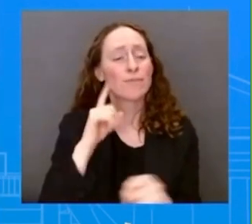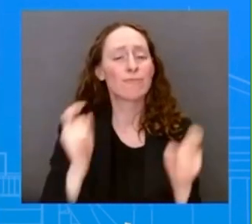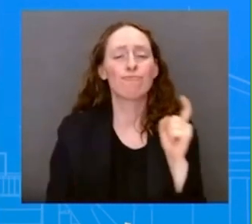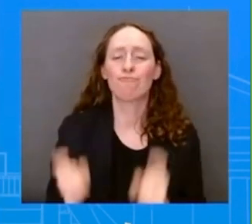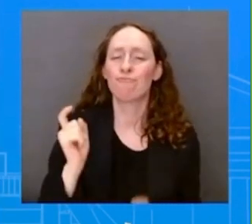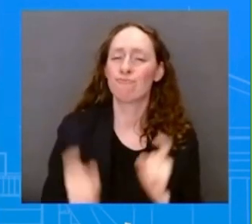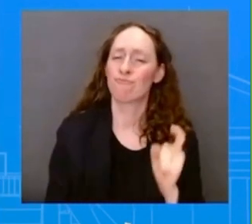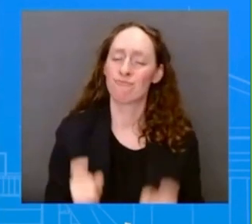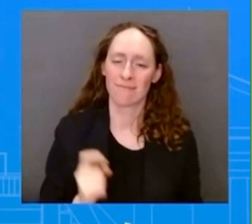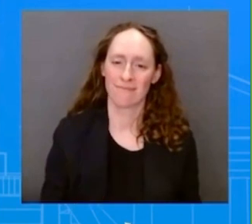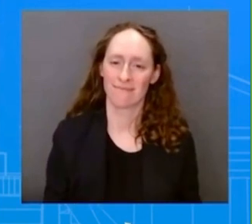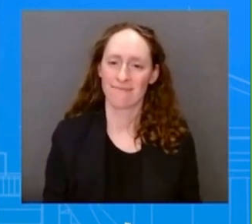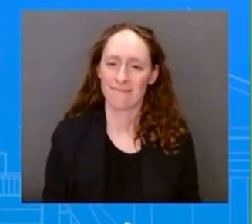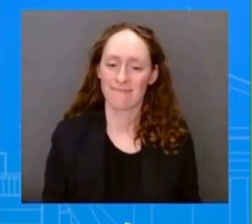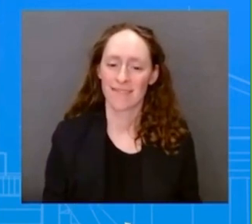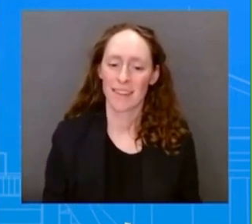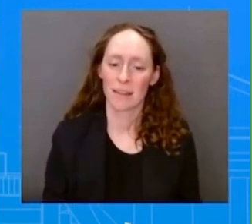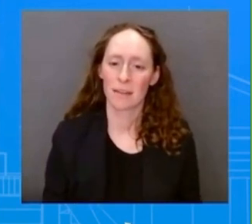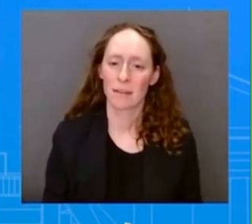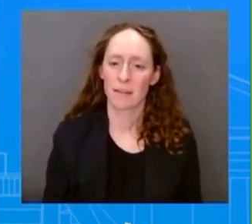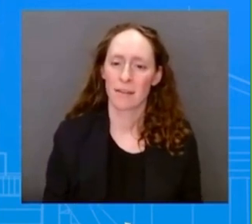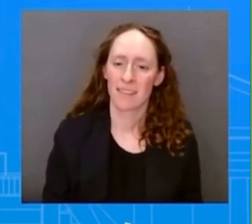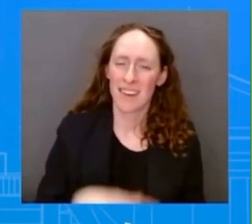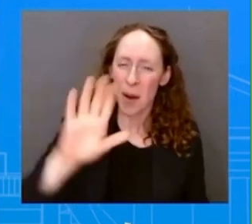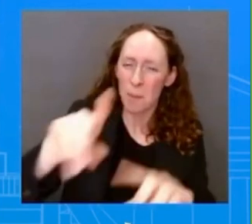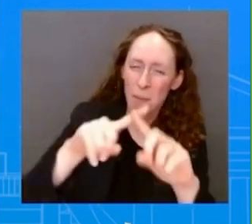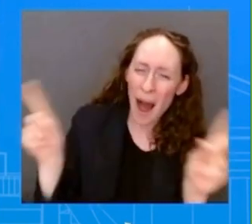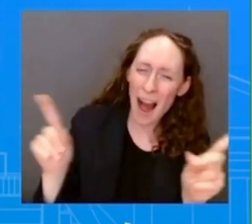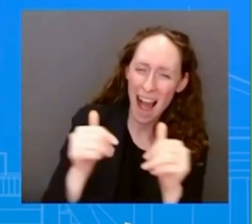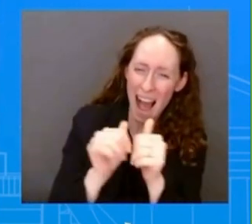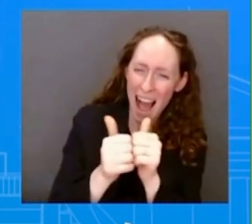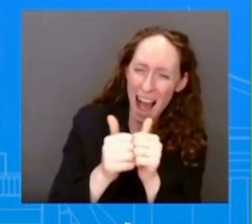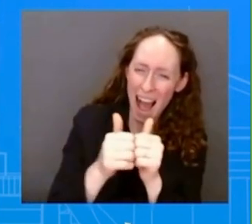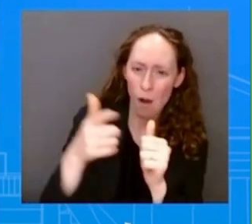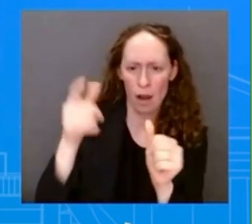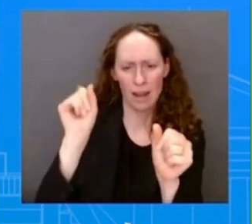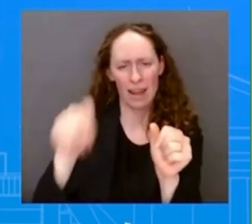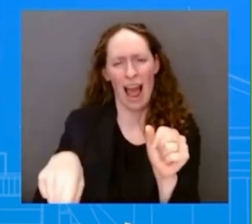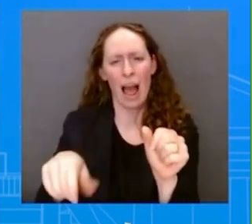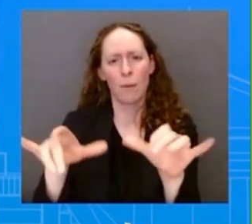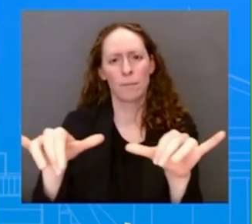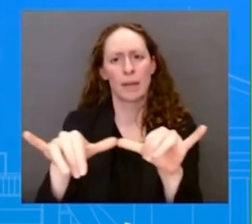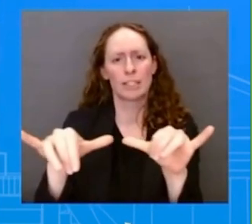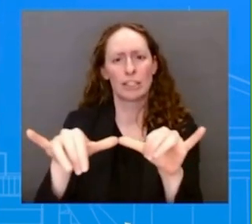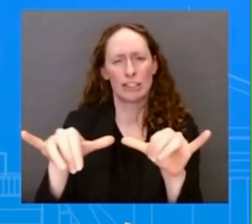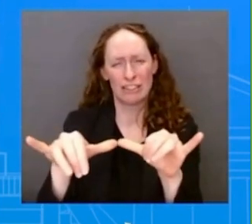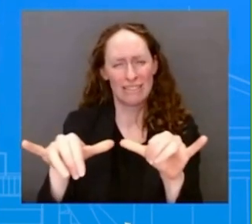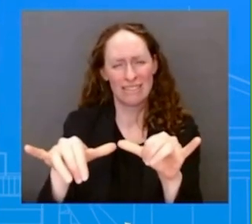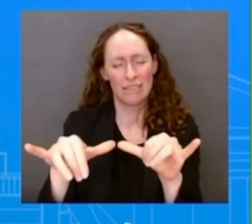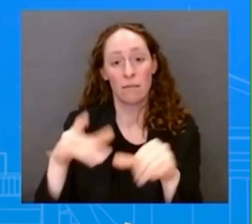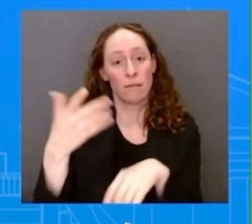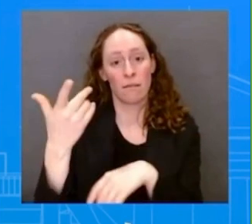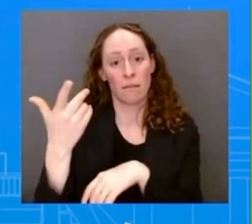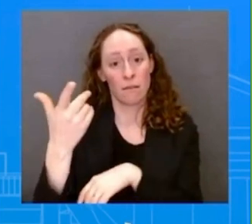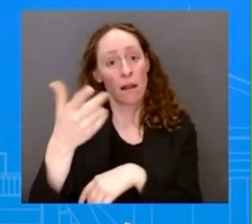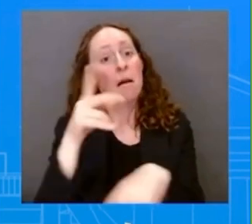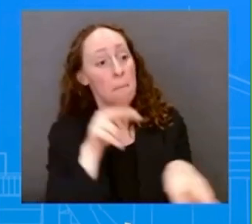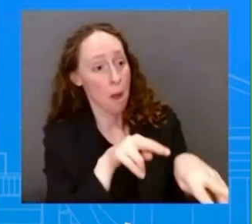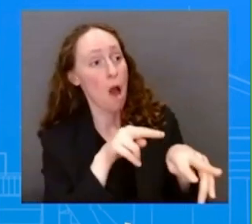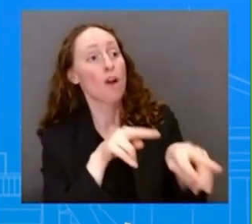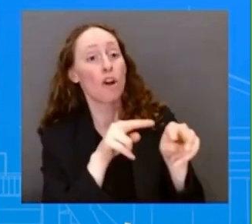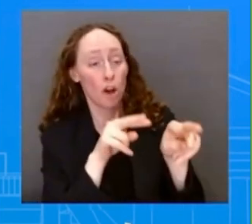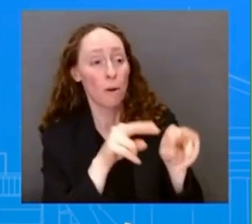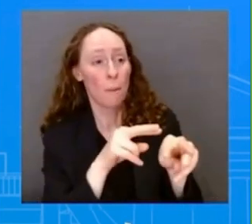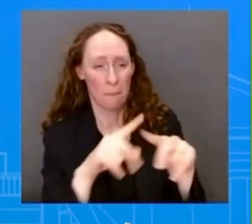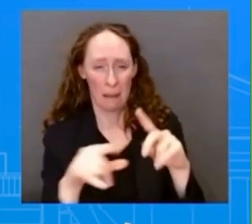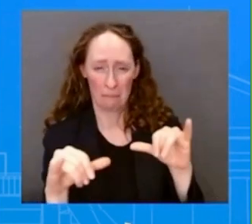measure progress, right? You're monitoring progress, but there is no way to measure progress. mean, India, again, did not even submit their commitments during the